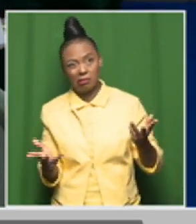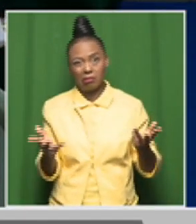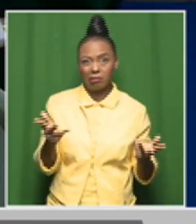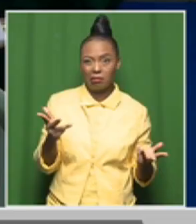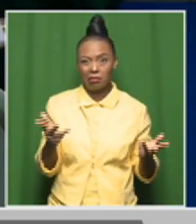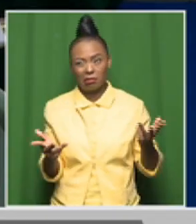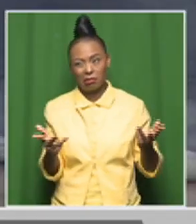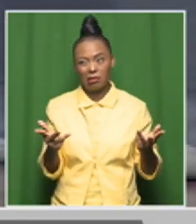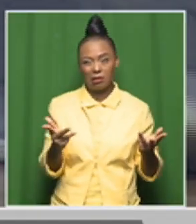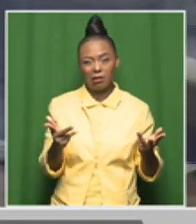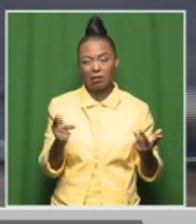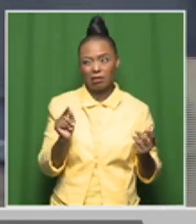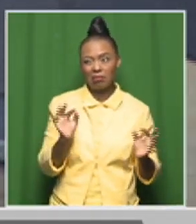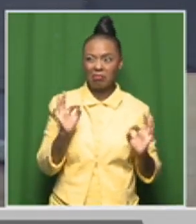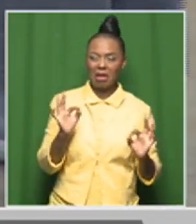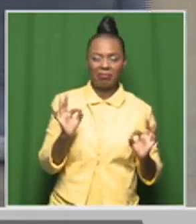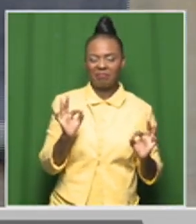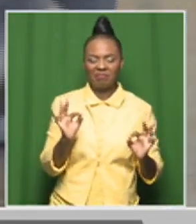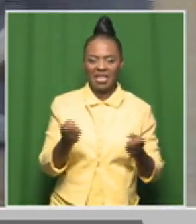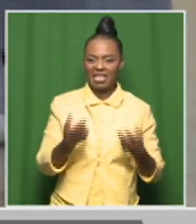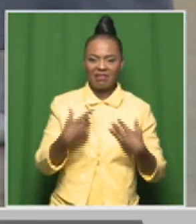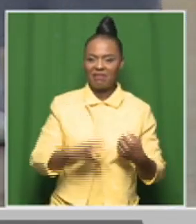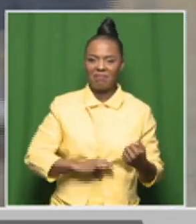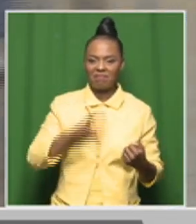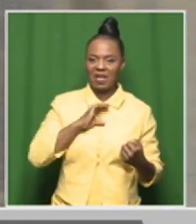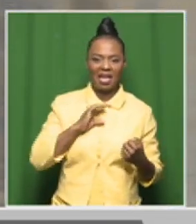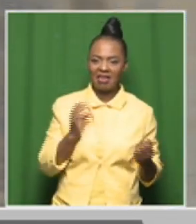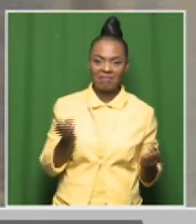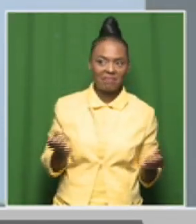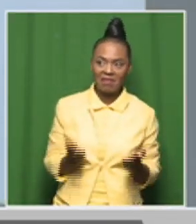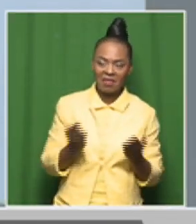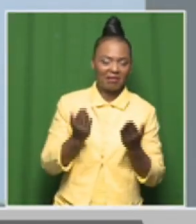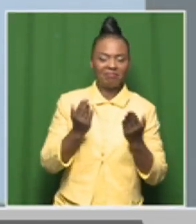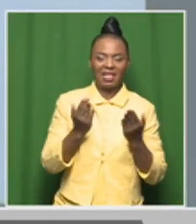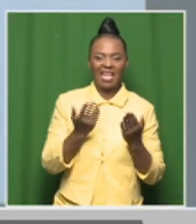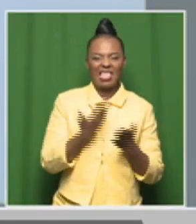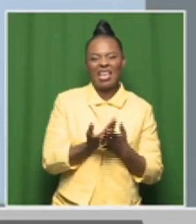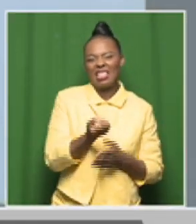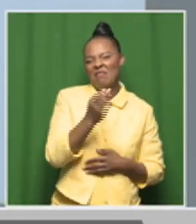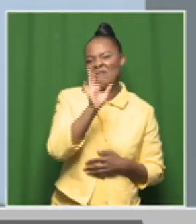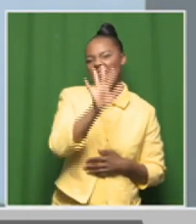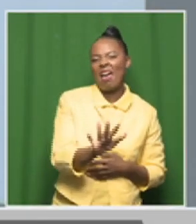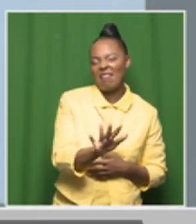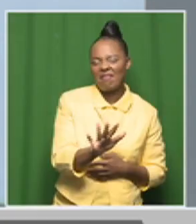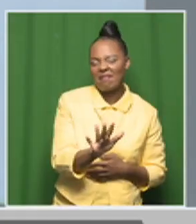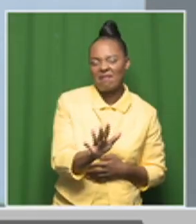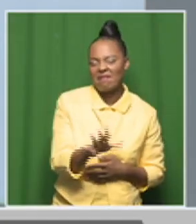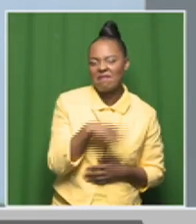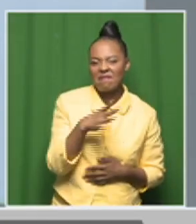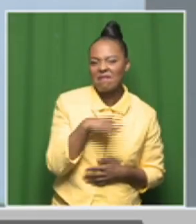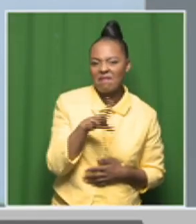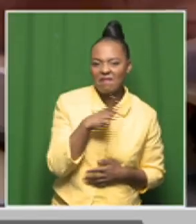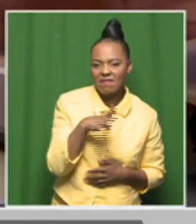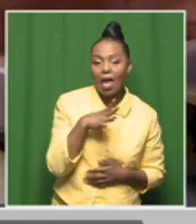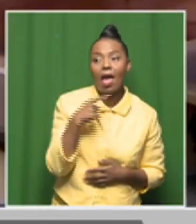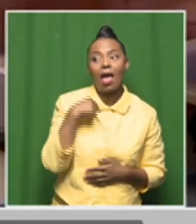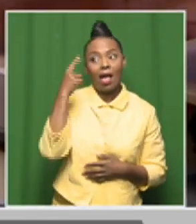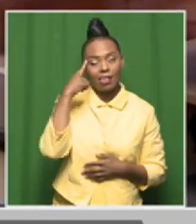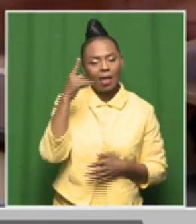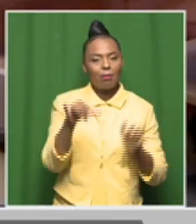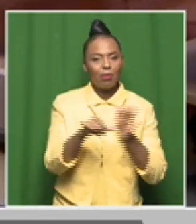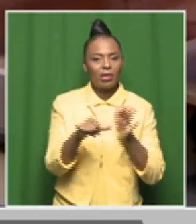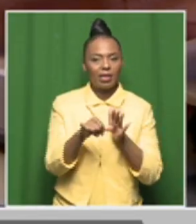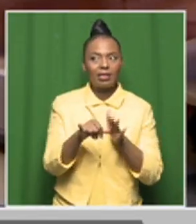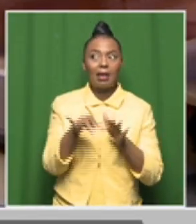not that encouraging. I'm not that encouraged. So, the grade 5, I think the important element of the public-private